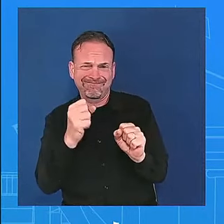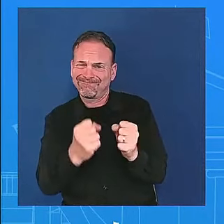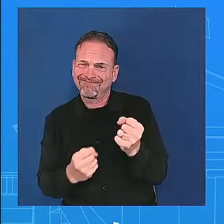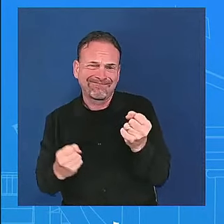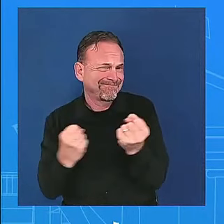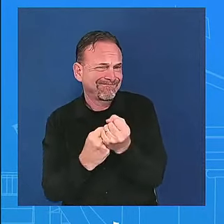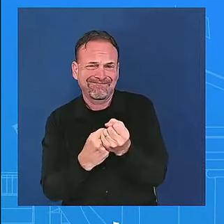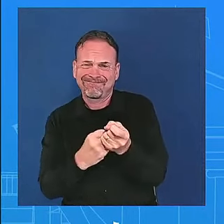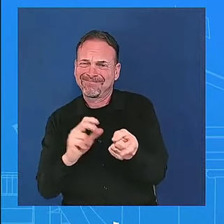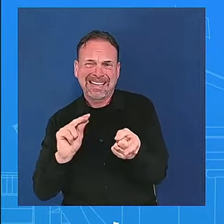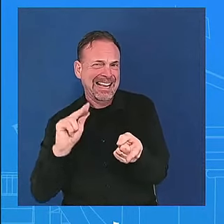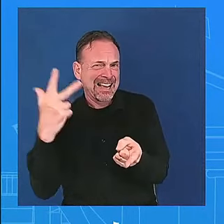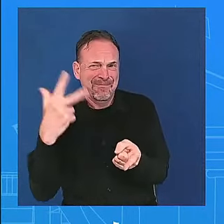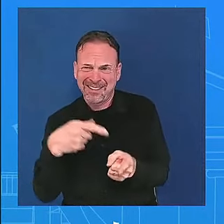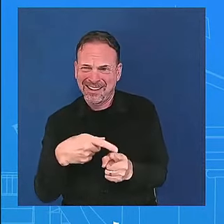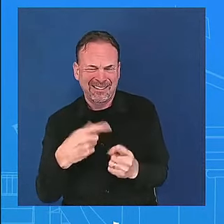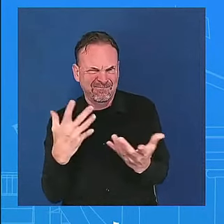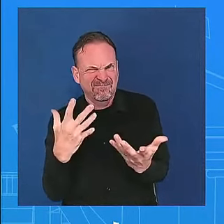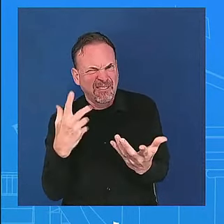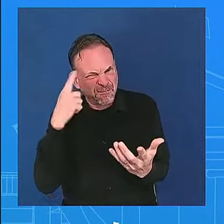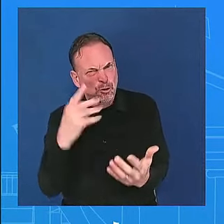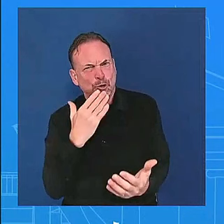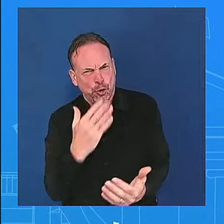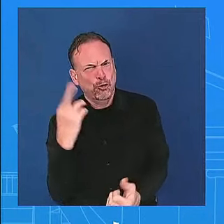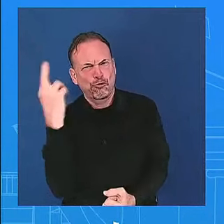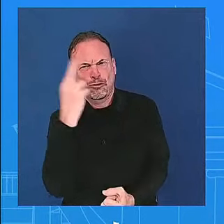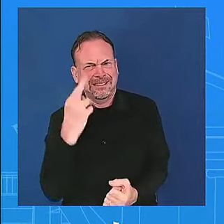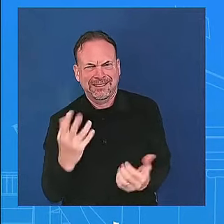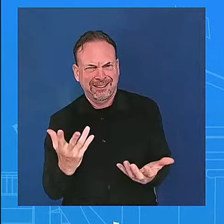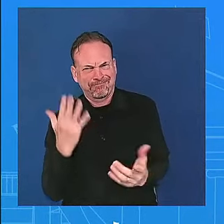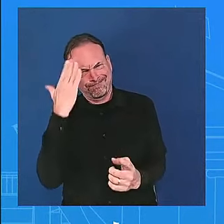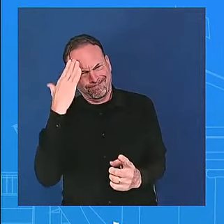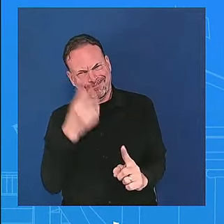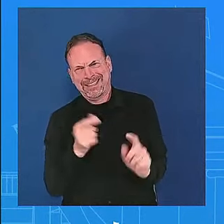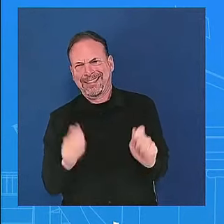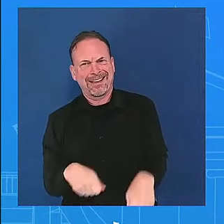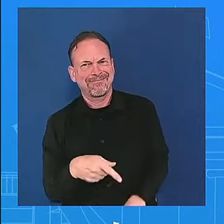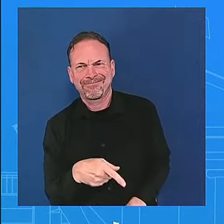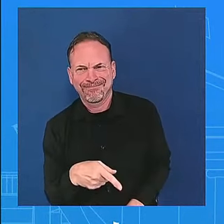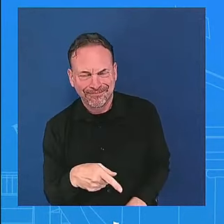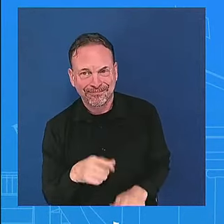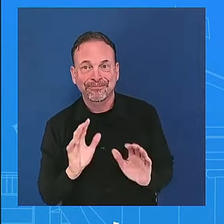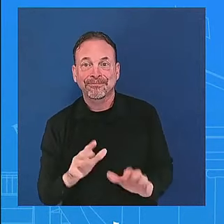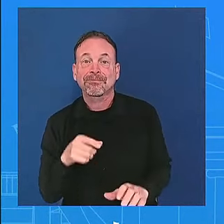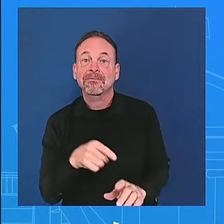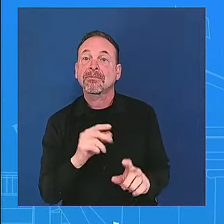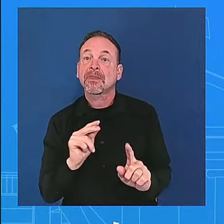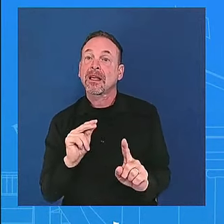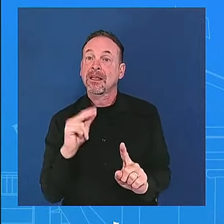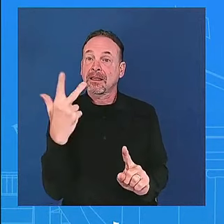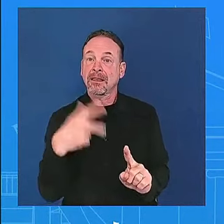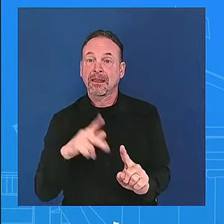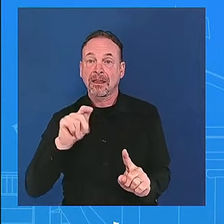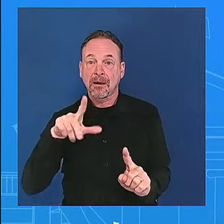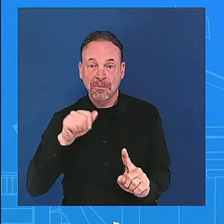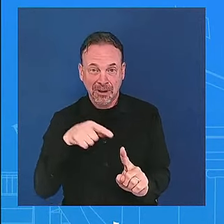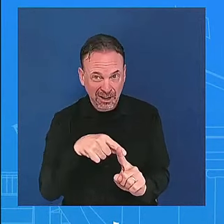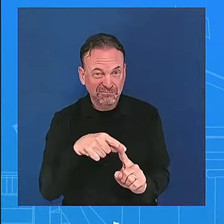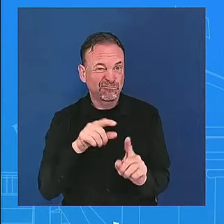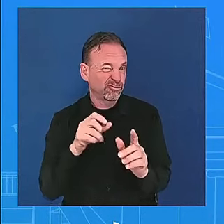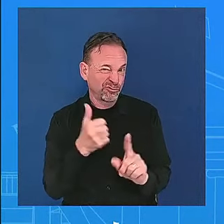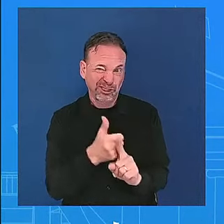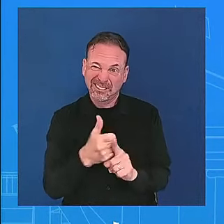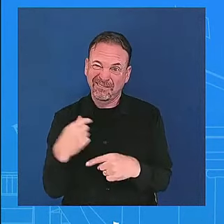is someone who was a senator who was an attorney general for the largest uh state in in the country